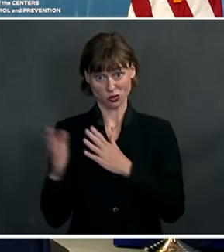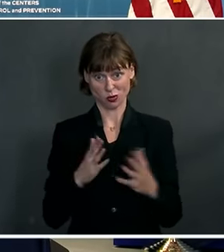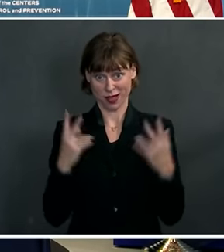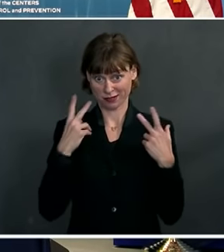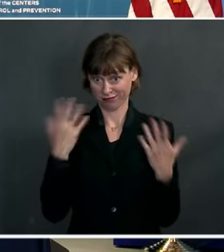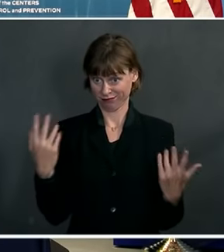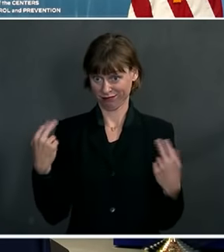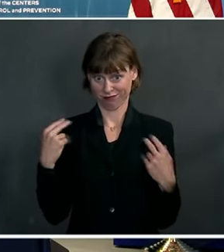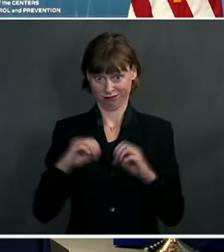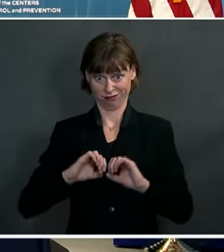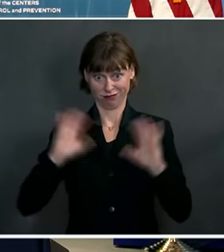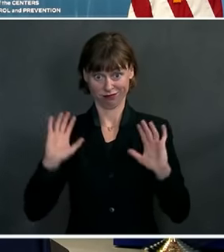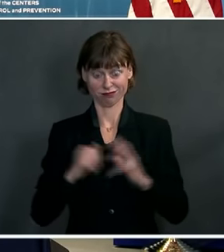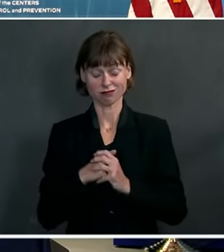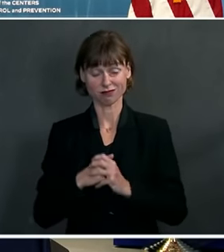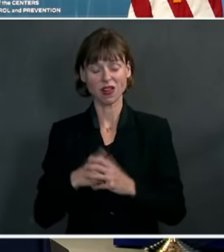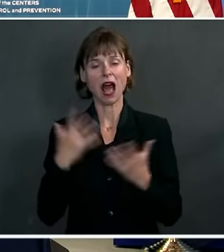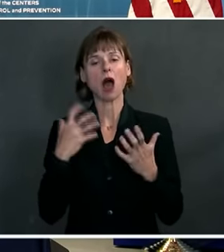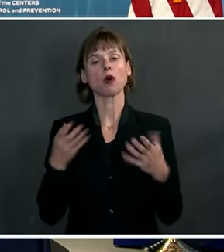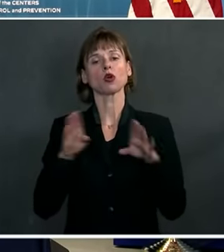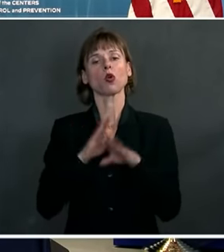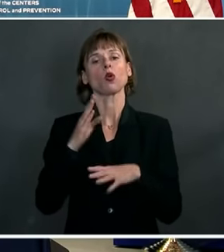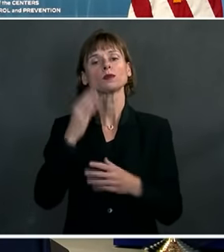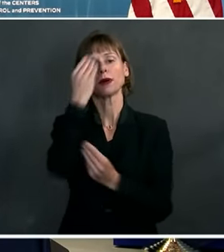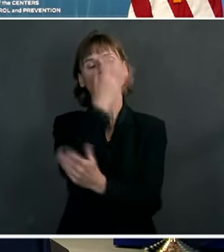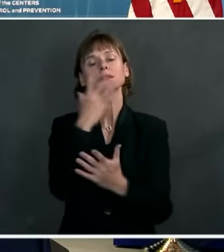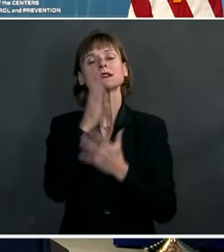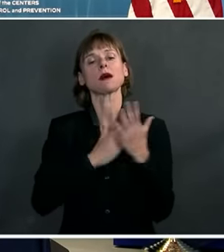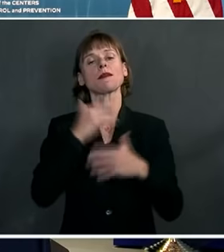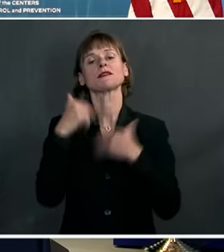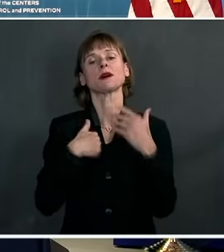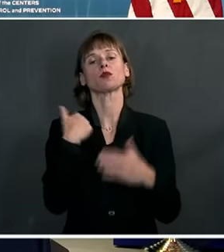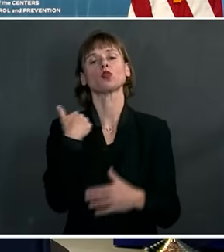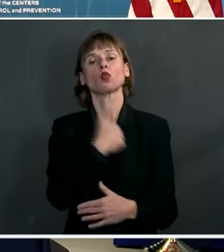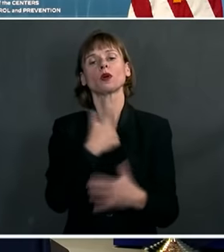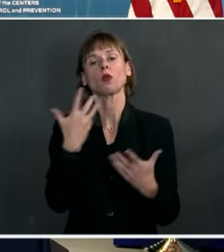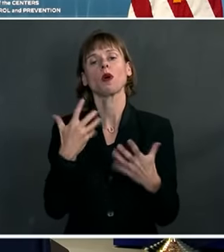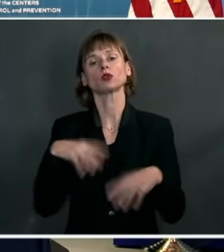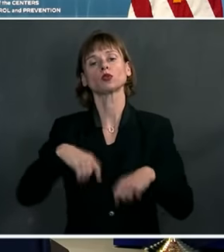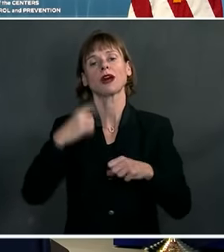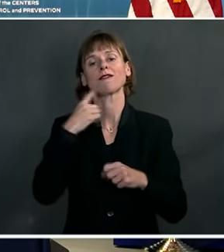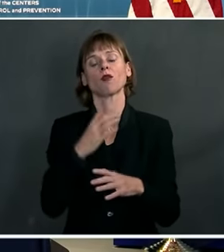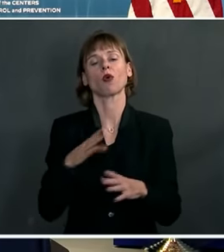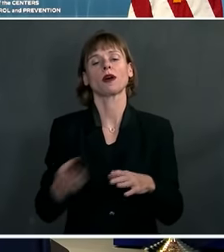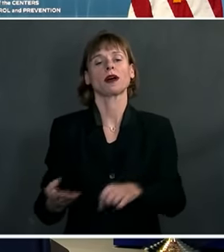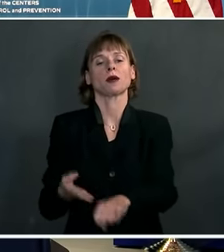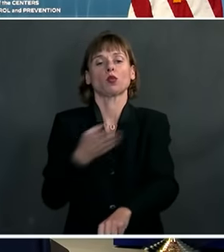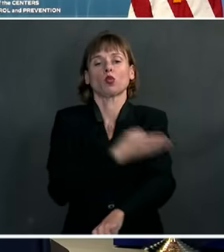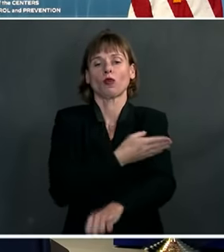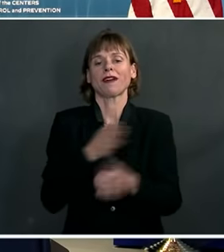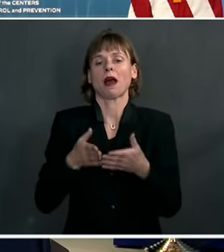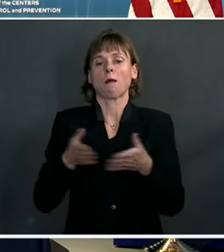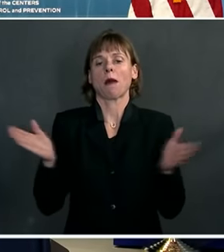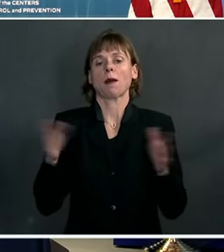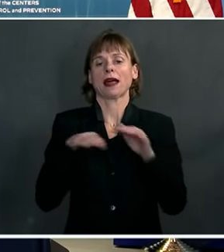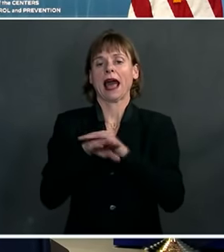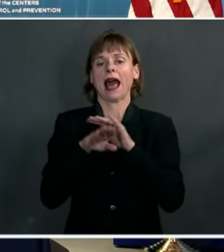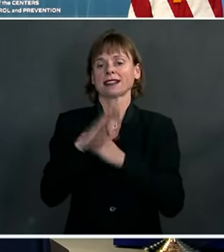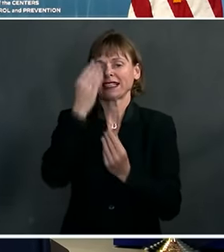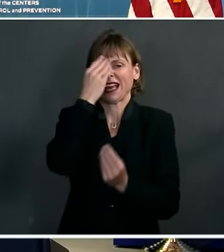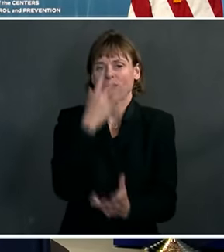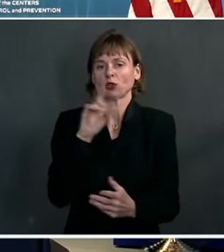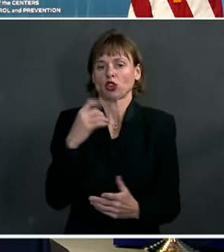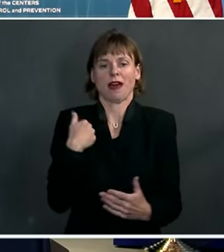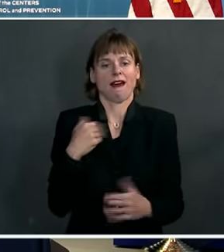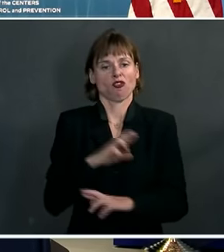close by mentioning some of the steps we're taking to improve public access, the information they should have at their fingertips